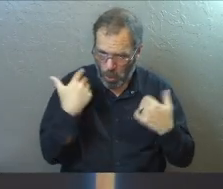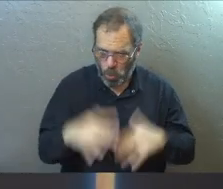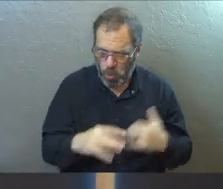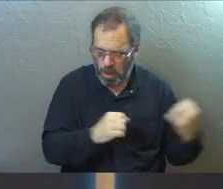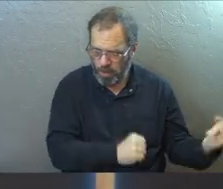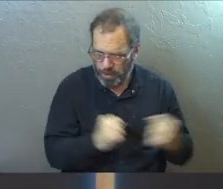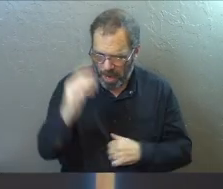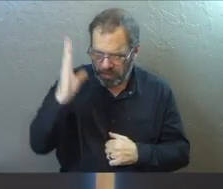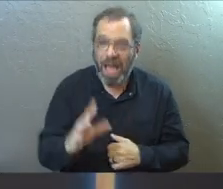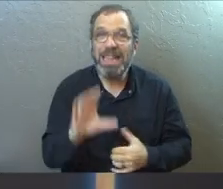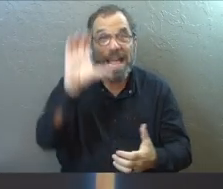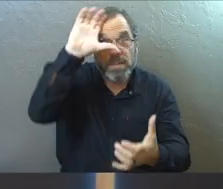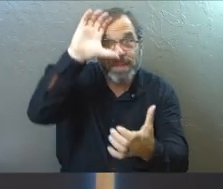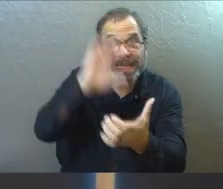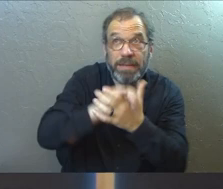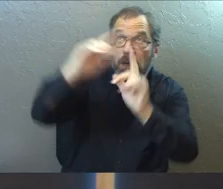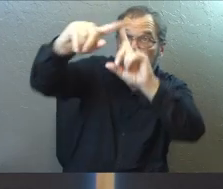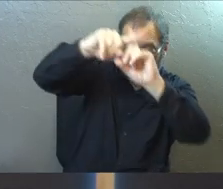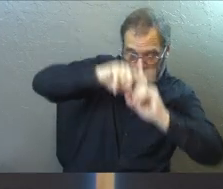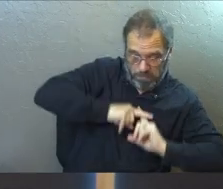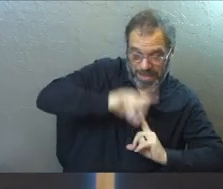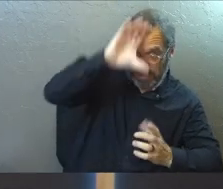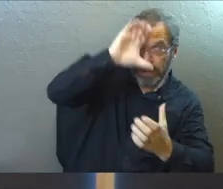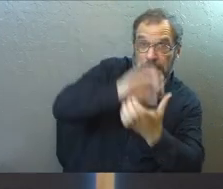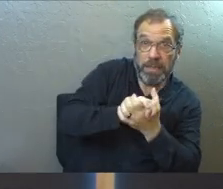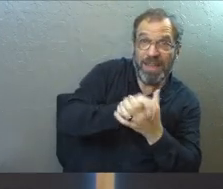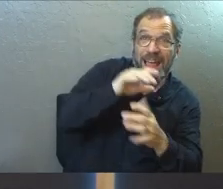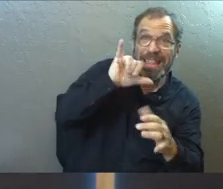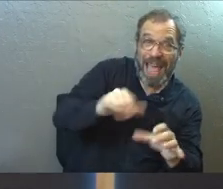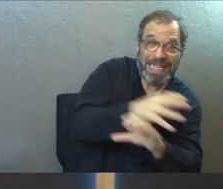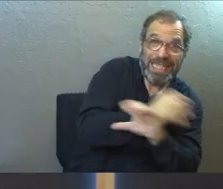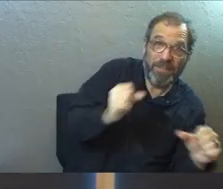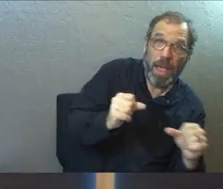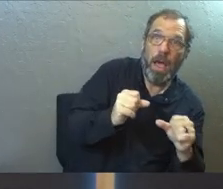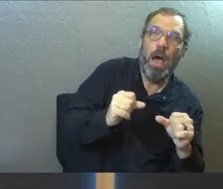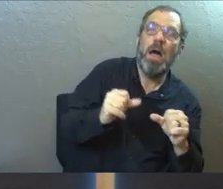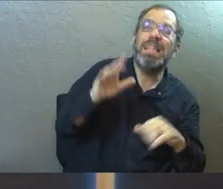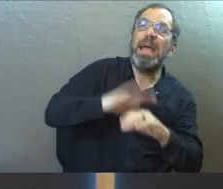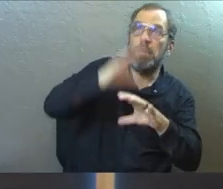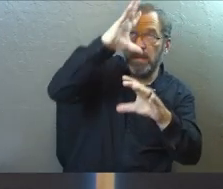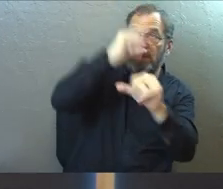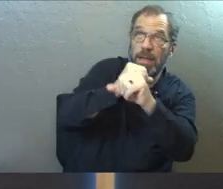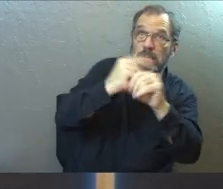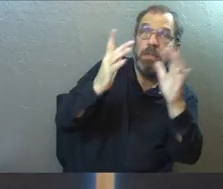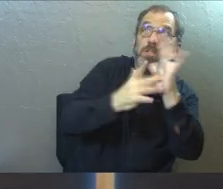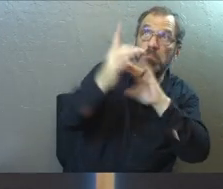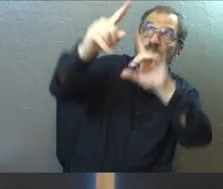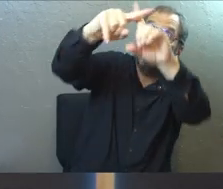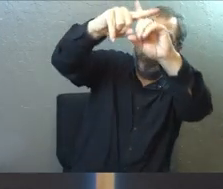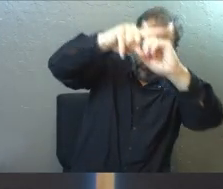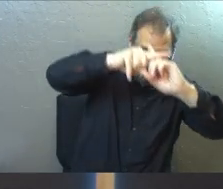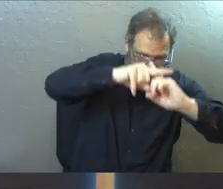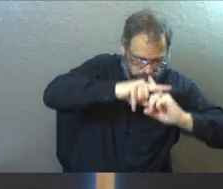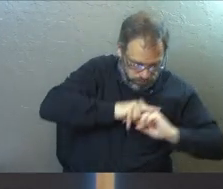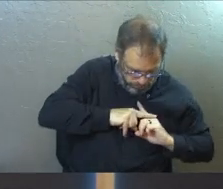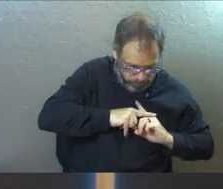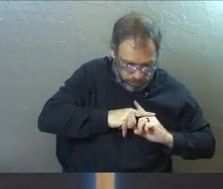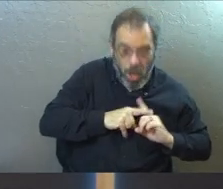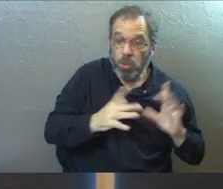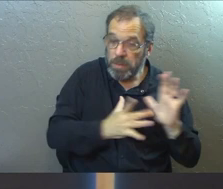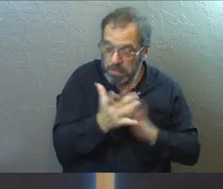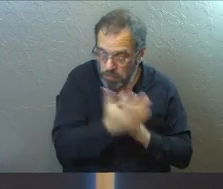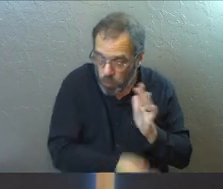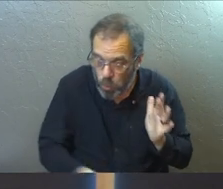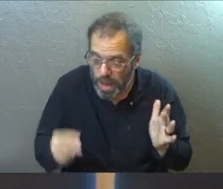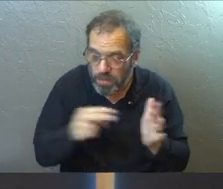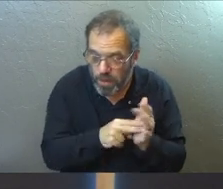mighty power of God. That's belief. That trusted. That's belief. That's salvation. Like you reached out in faith towards Jesus. You trusted the power of God who raised